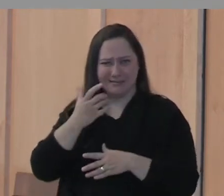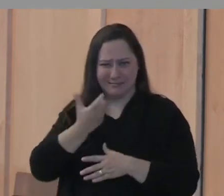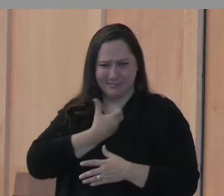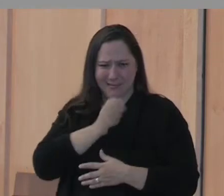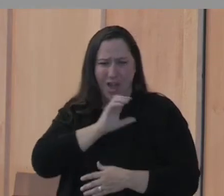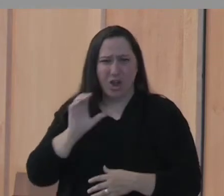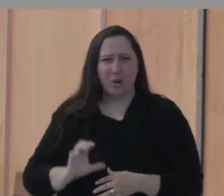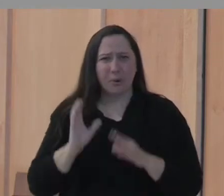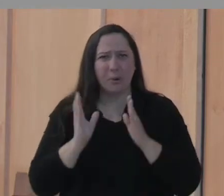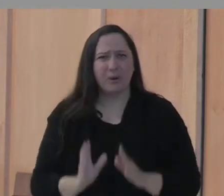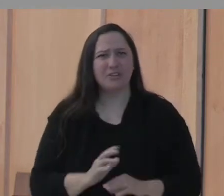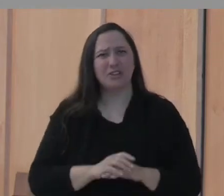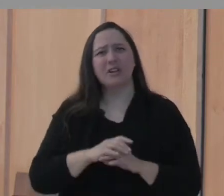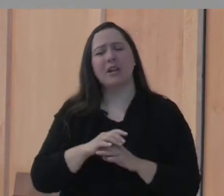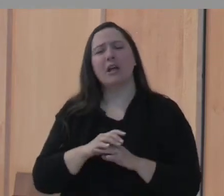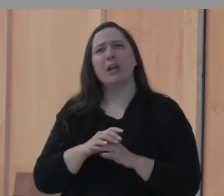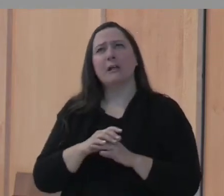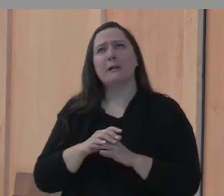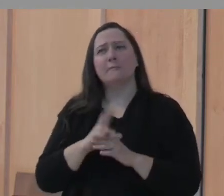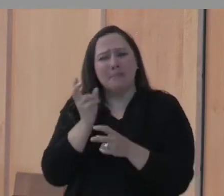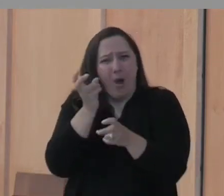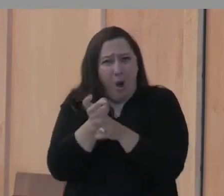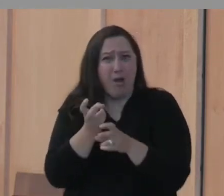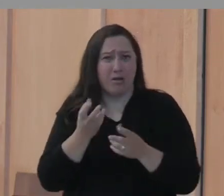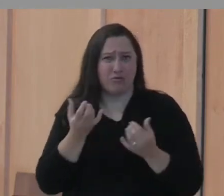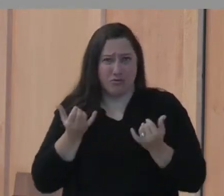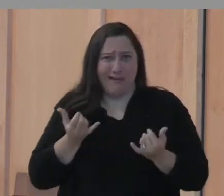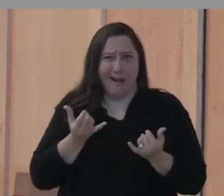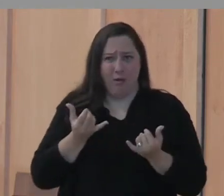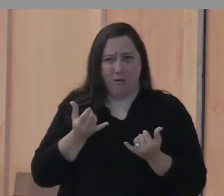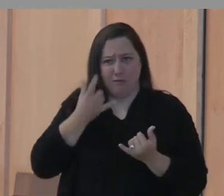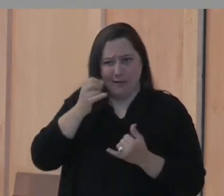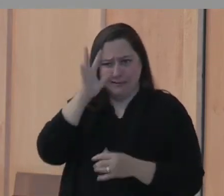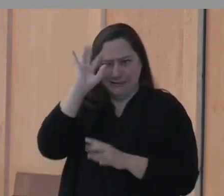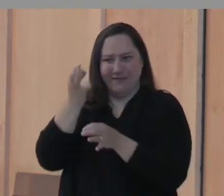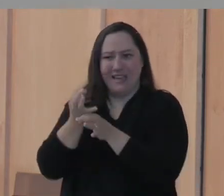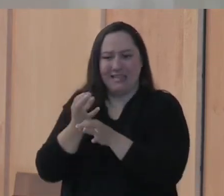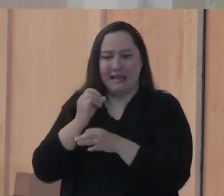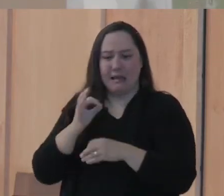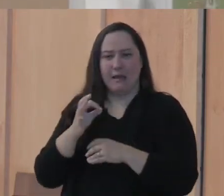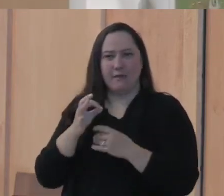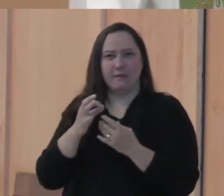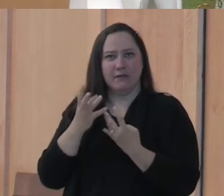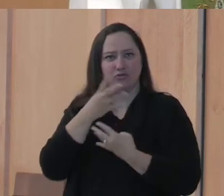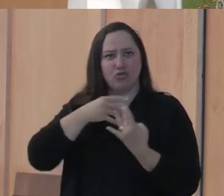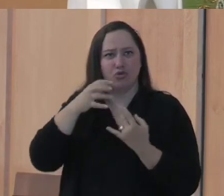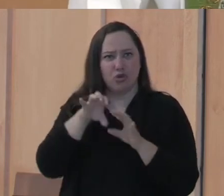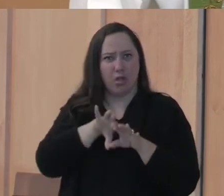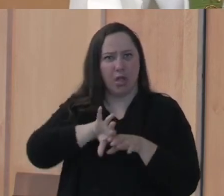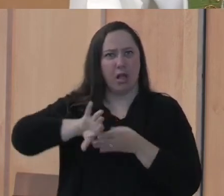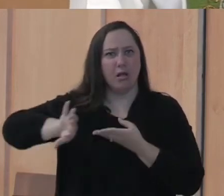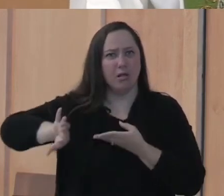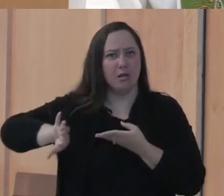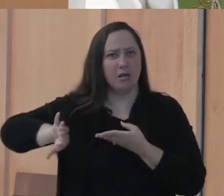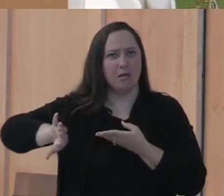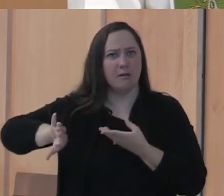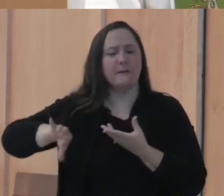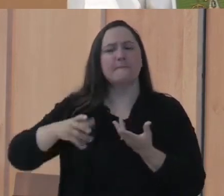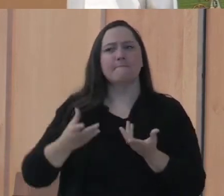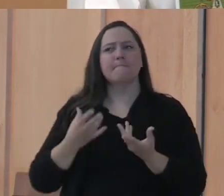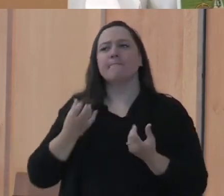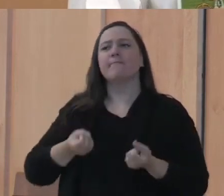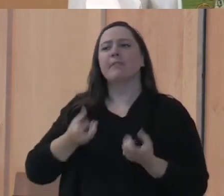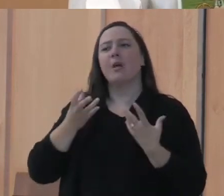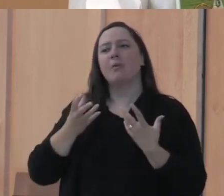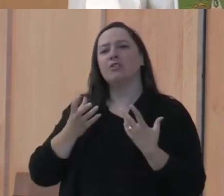when it really is hard to be a Christian because of your faith, if we were socially ostracized, how much of the